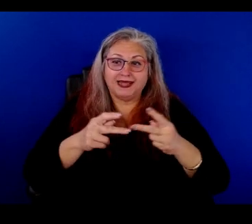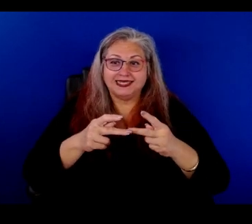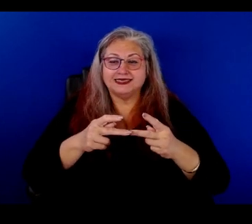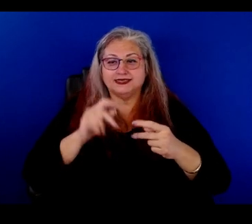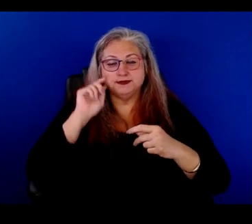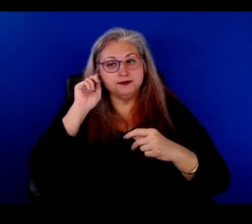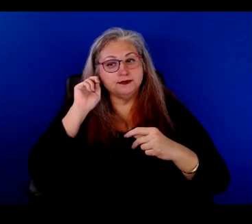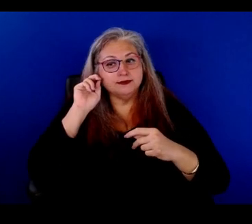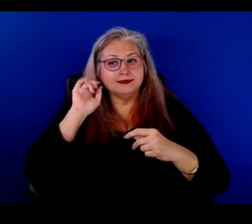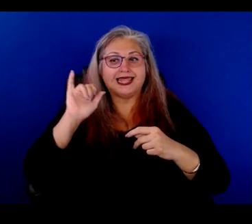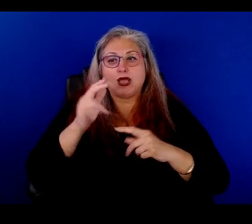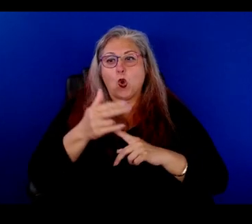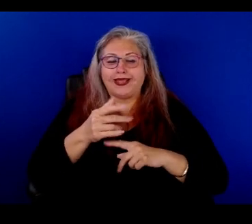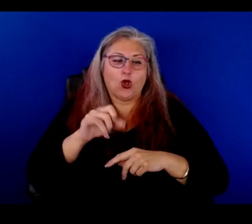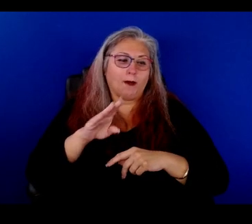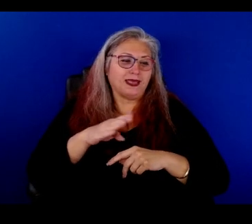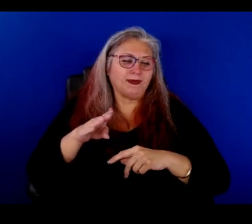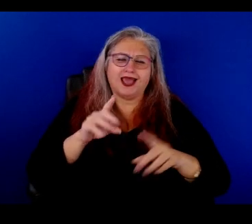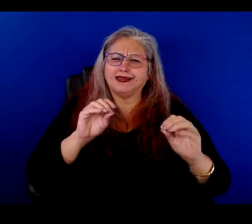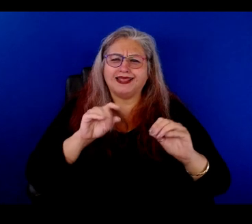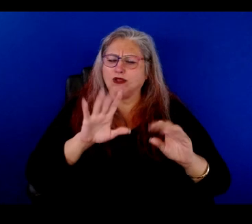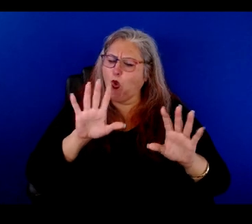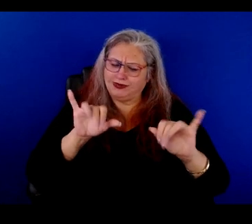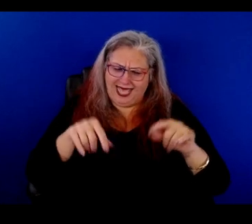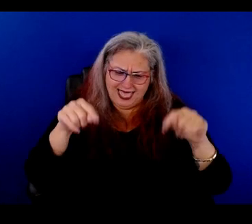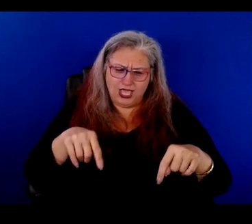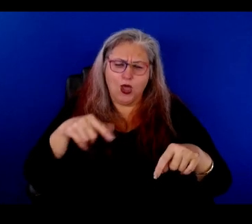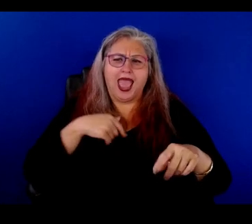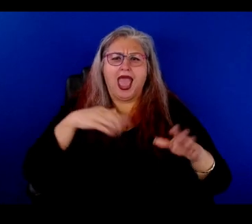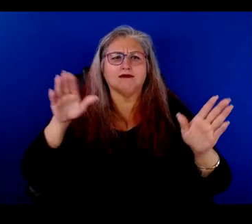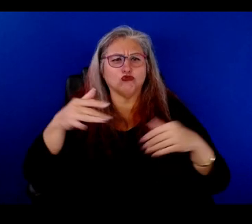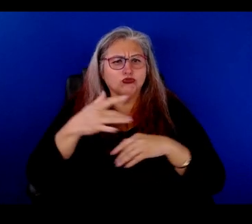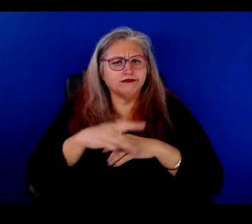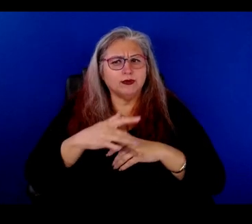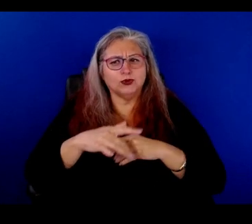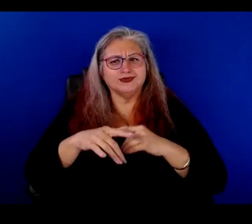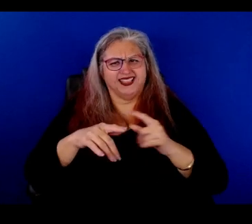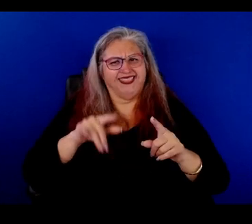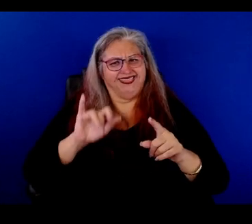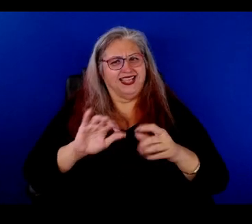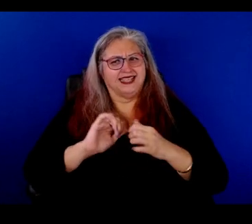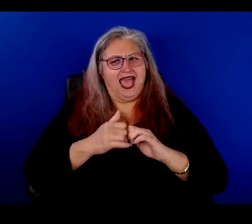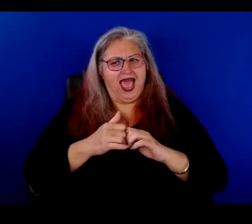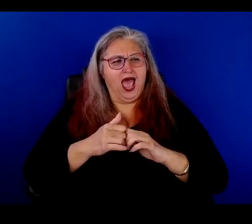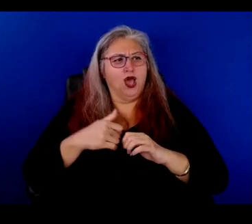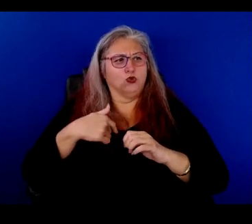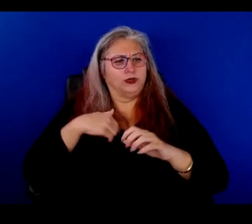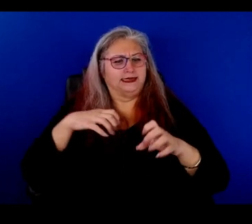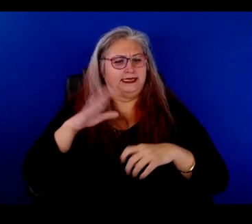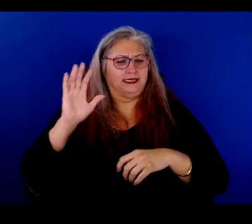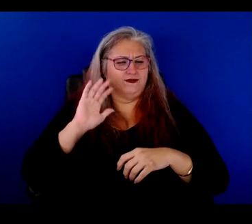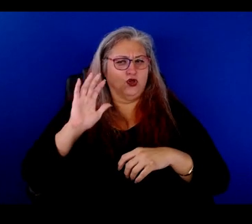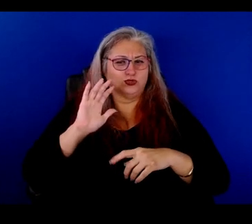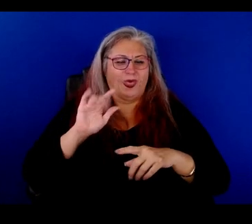like, you know, hotels, BNB, whatever it was. No, no. They can stay here. There's a room. And so that's the way it was done. And, and